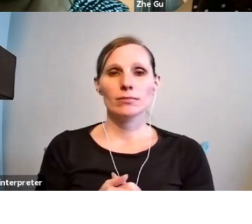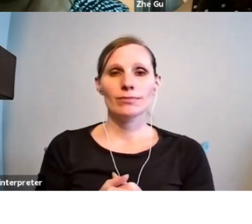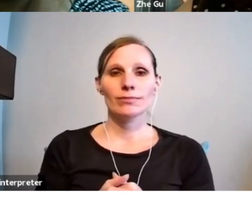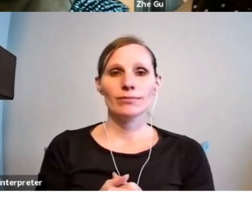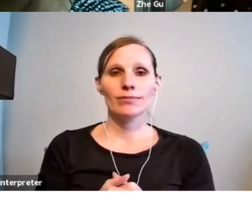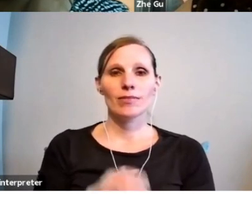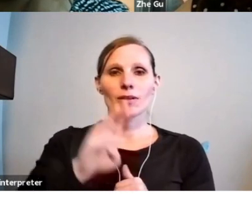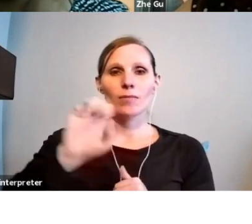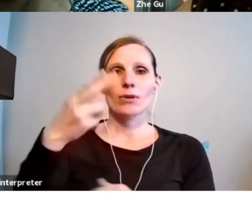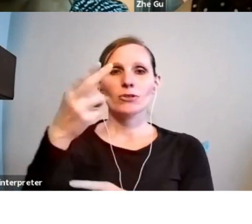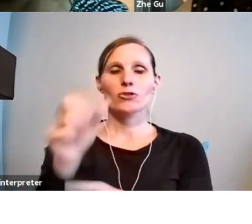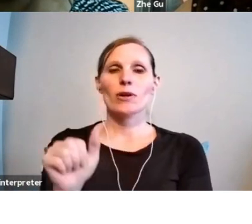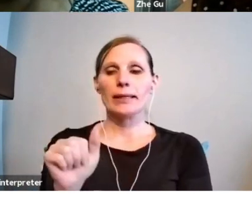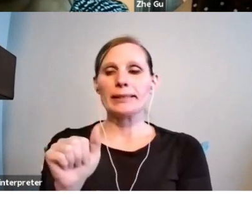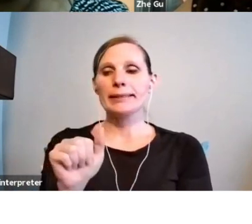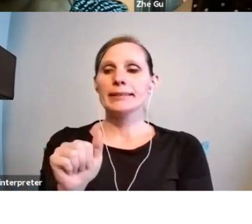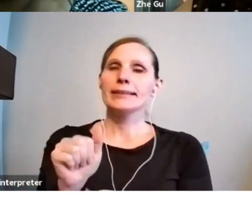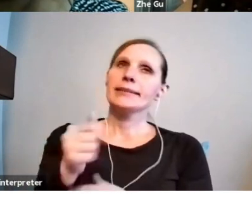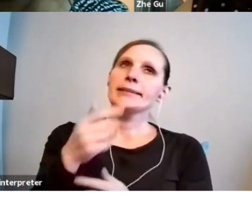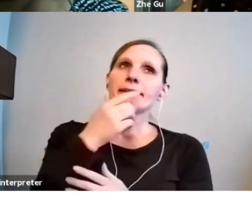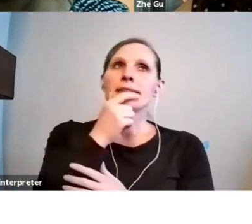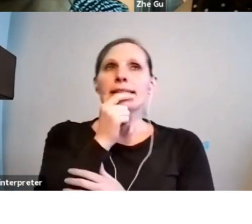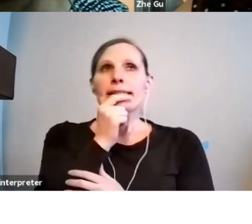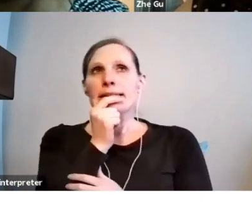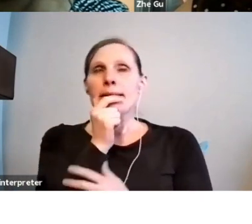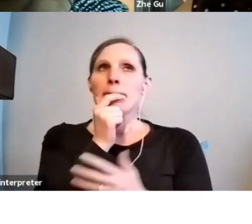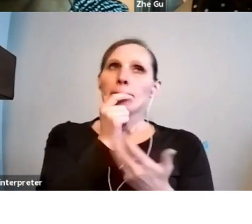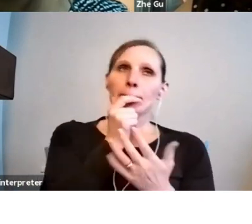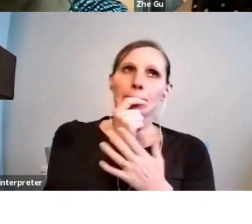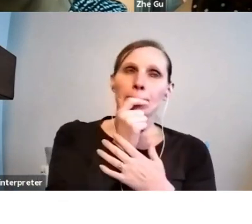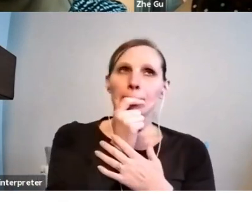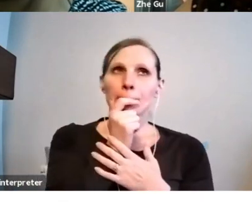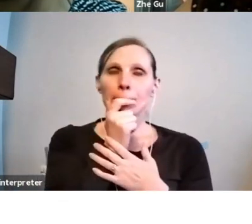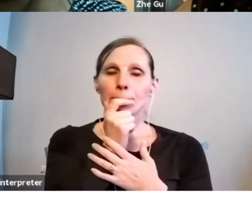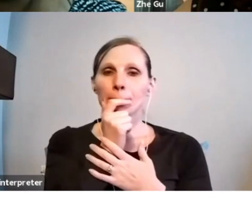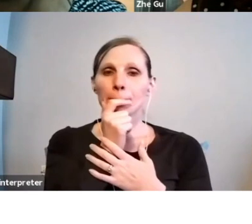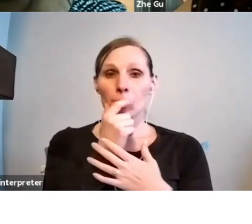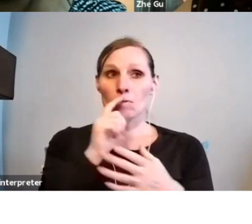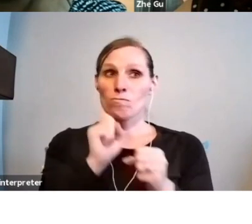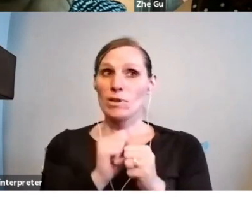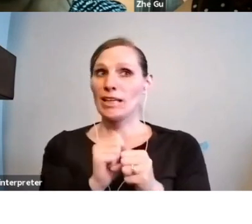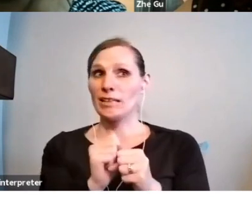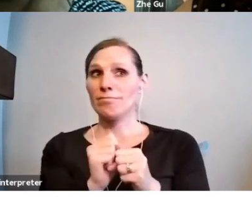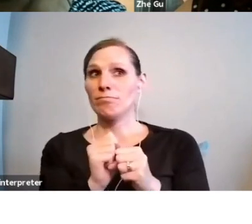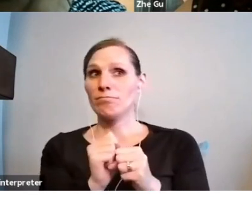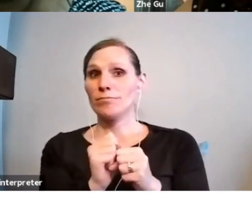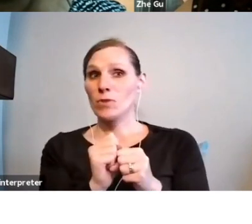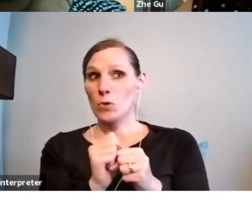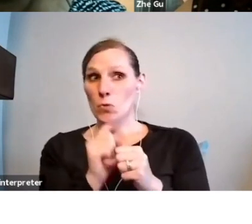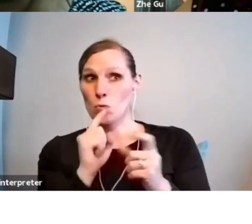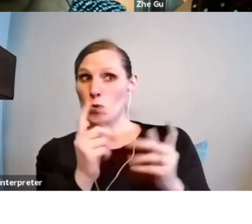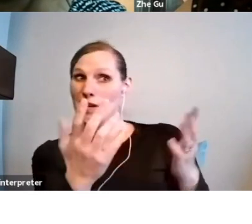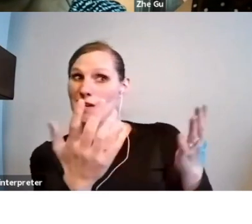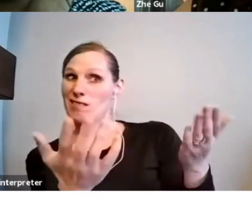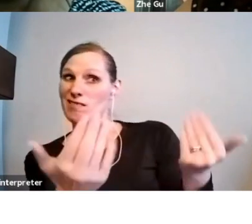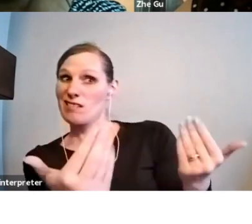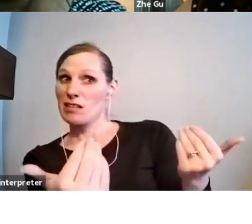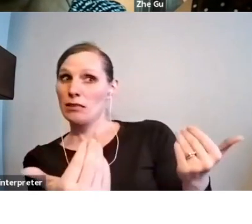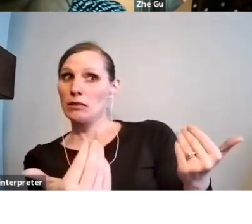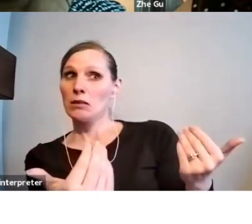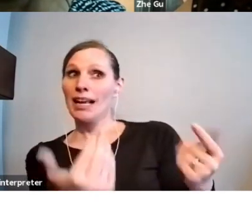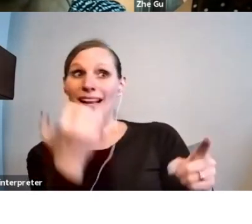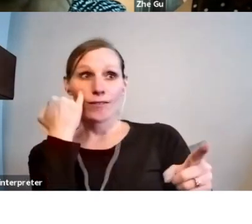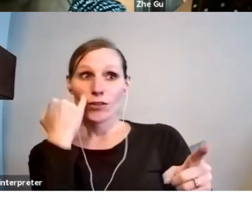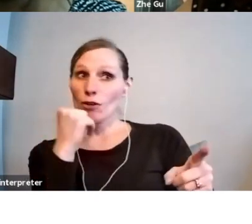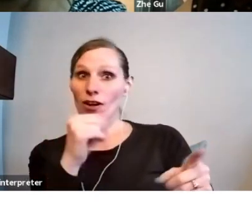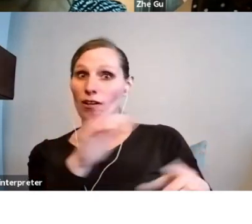I would say to, there's no expectation that you share what you do not feel comfortable sharing,